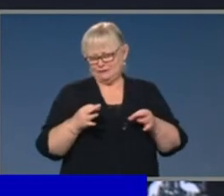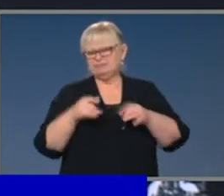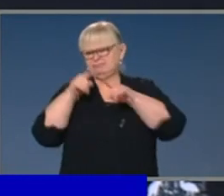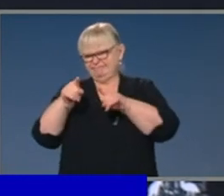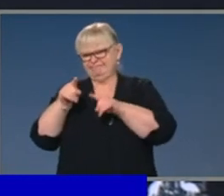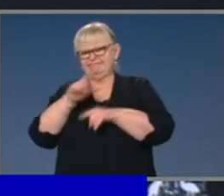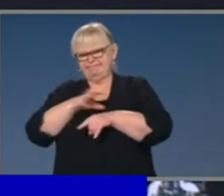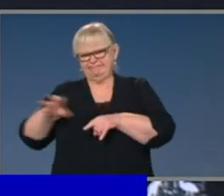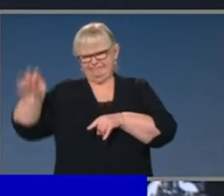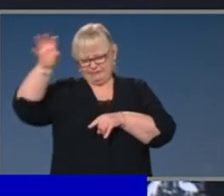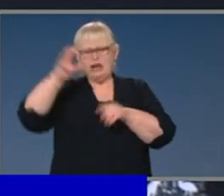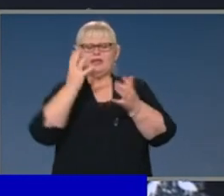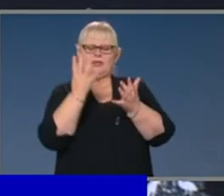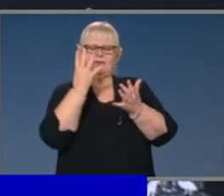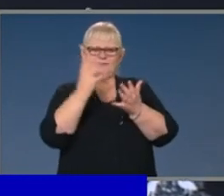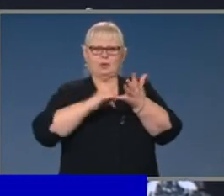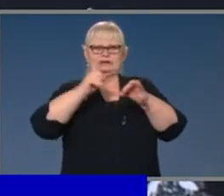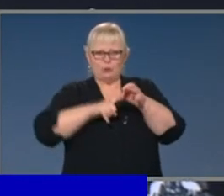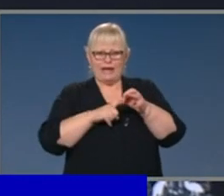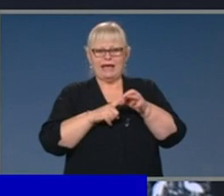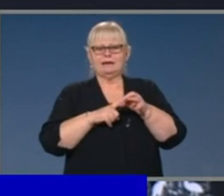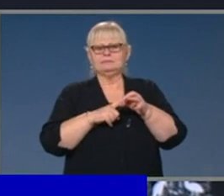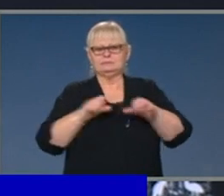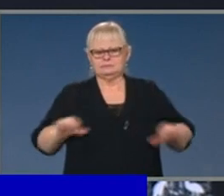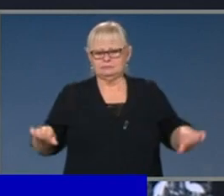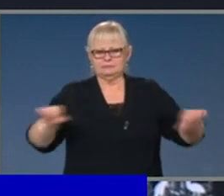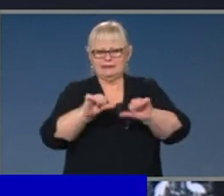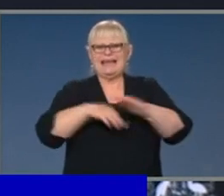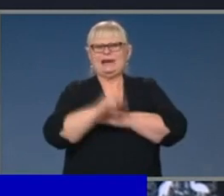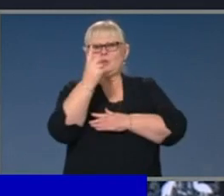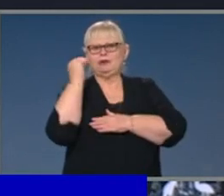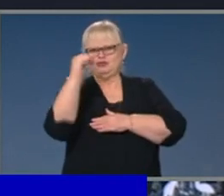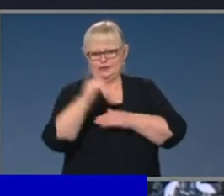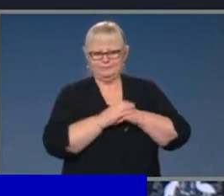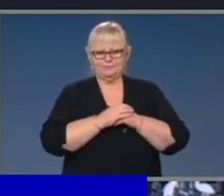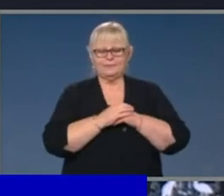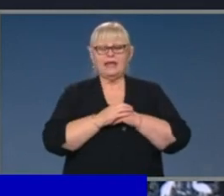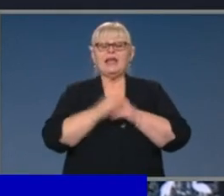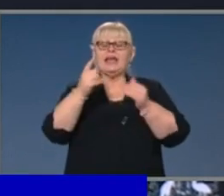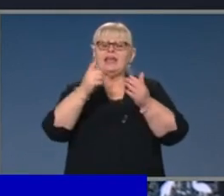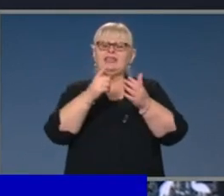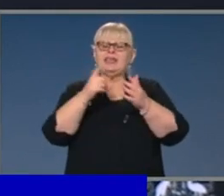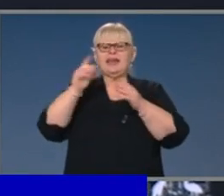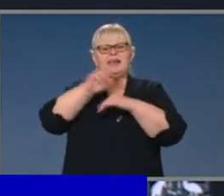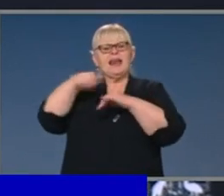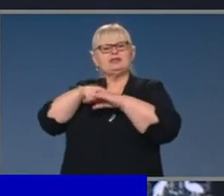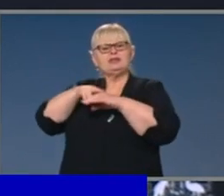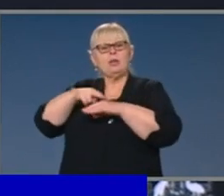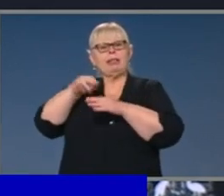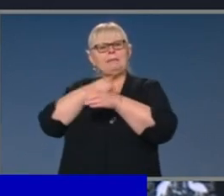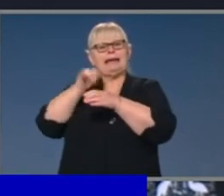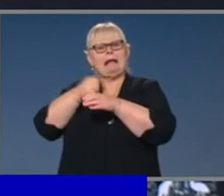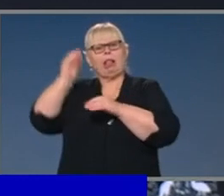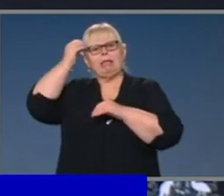Four-square-metre rule by room. Now, four-square-metre rule continues to be reviewed by the AHPPC, the medical expert panel,